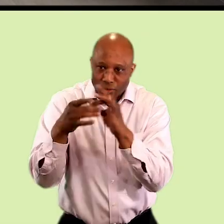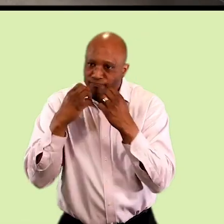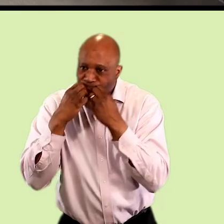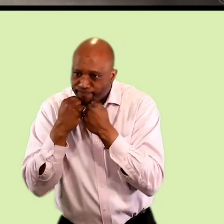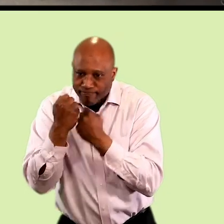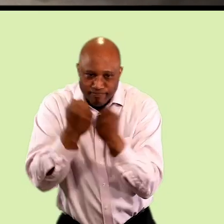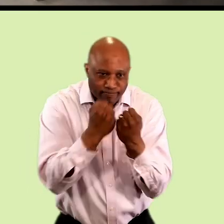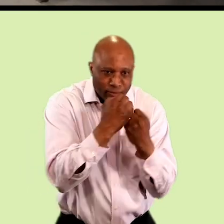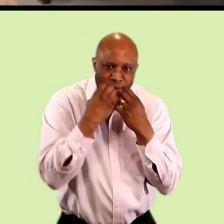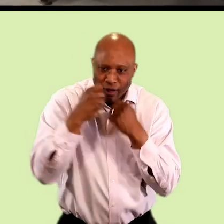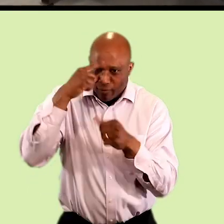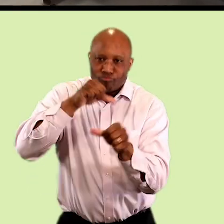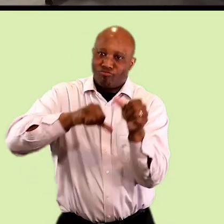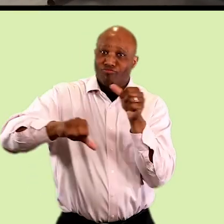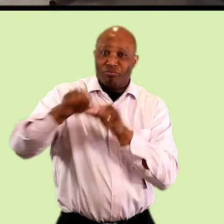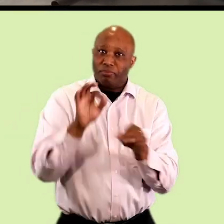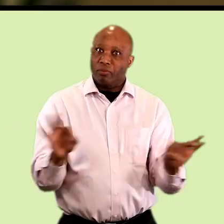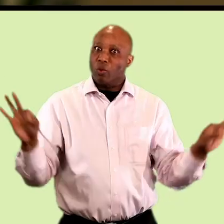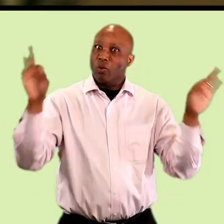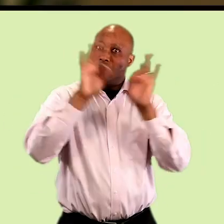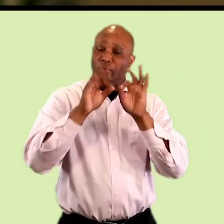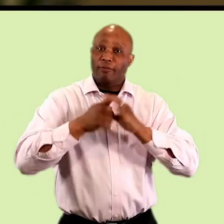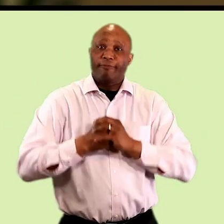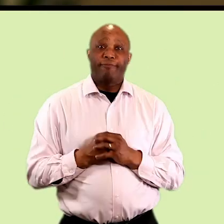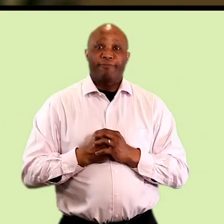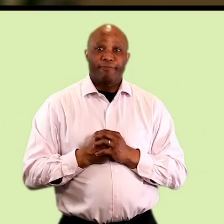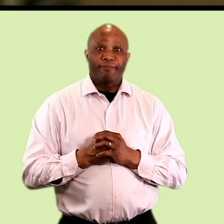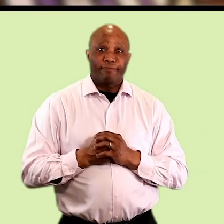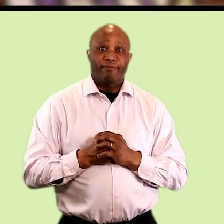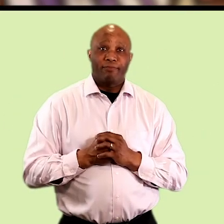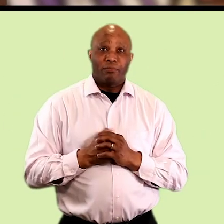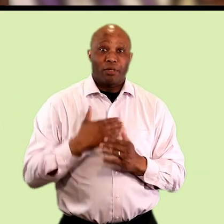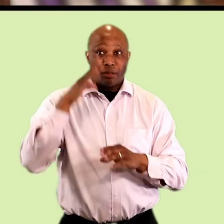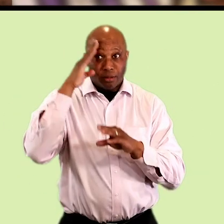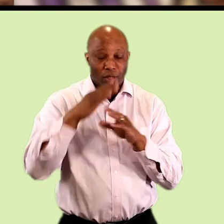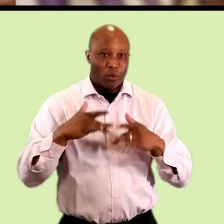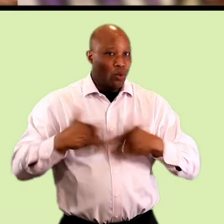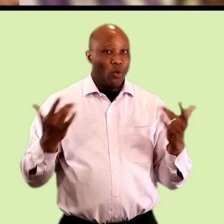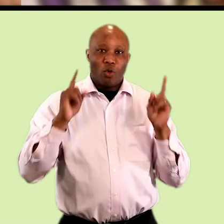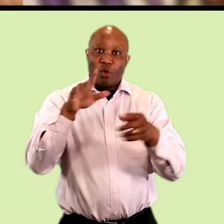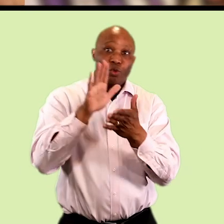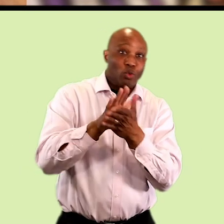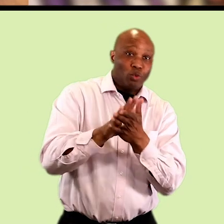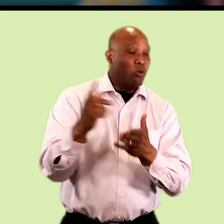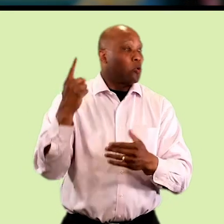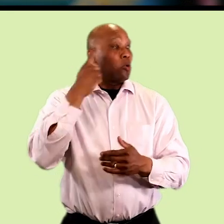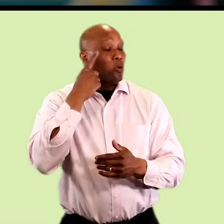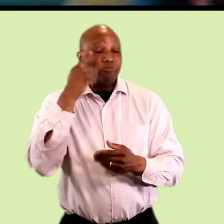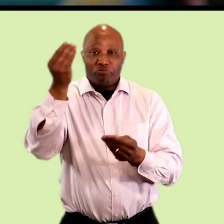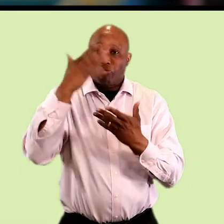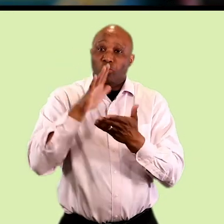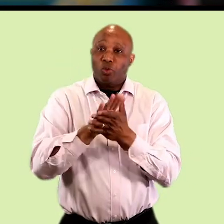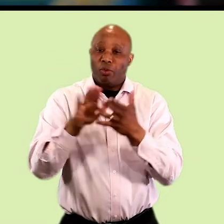that people get to belong here. It's not you know a secondary goal, it's primary. He's always excited to go to school and looks